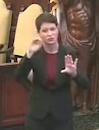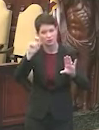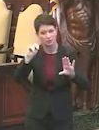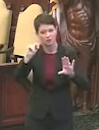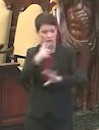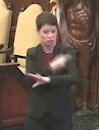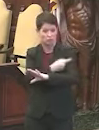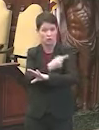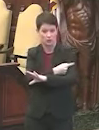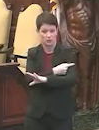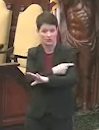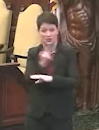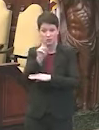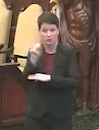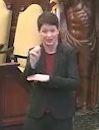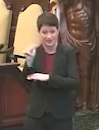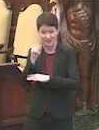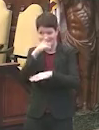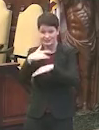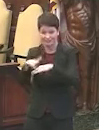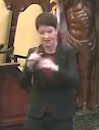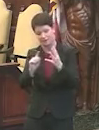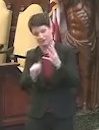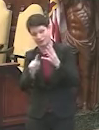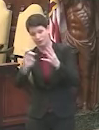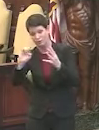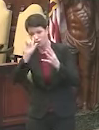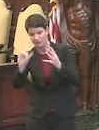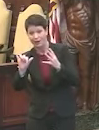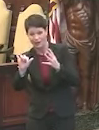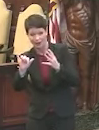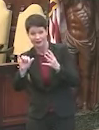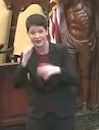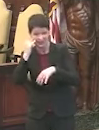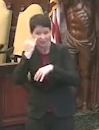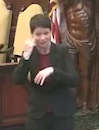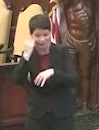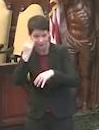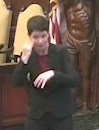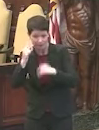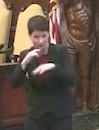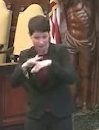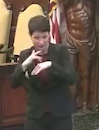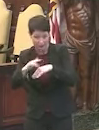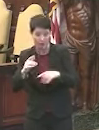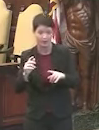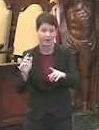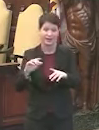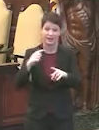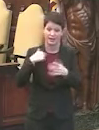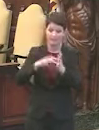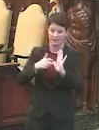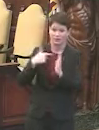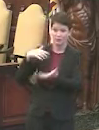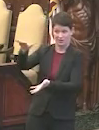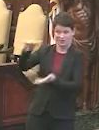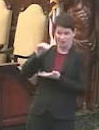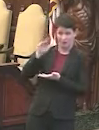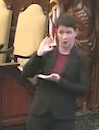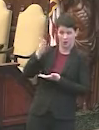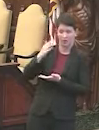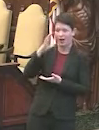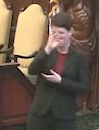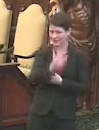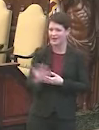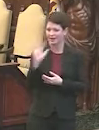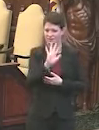doses in the United States is available by the end of July, if that is available, and if that is given to us here in Philadelphia, our share of that, I can